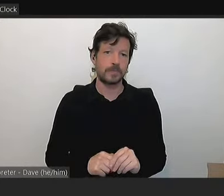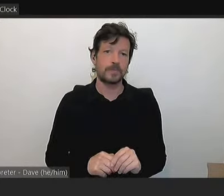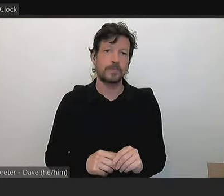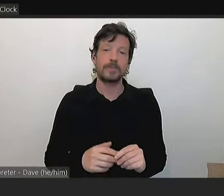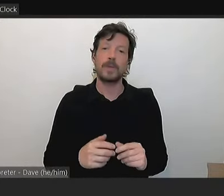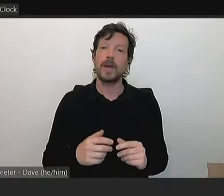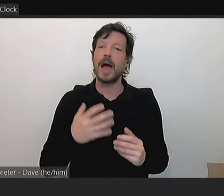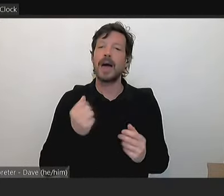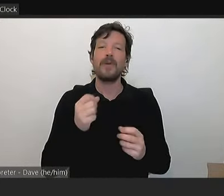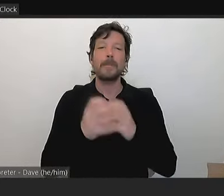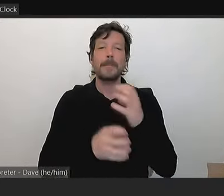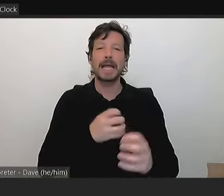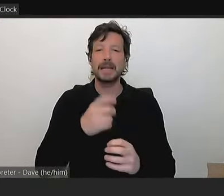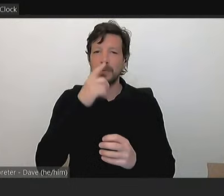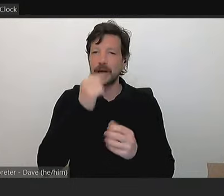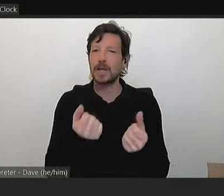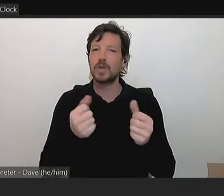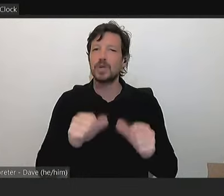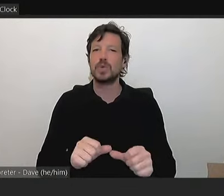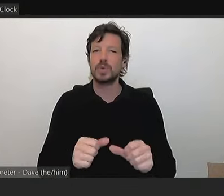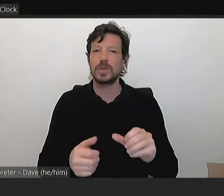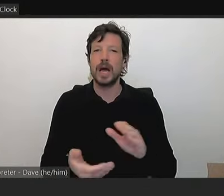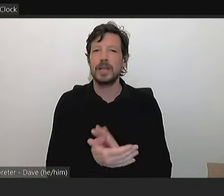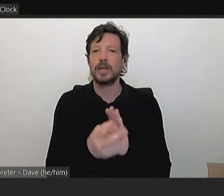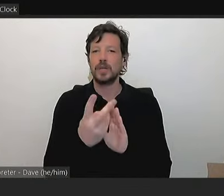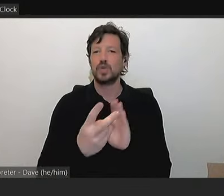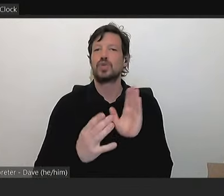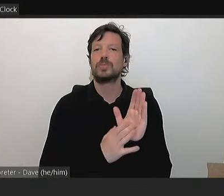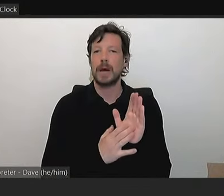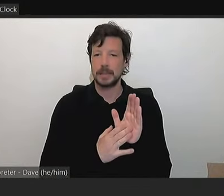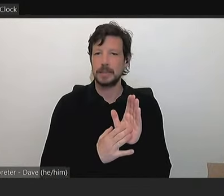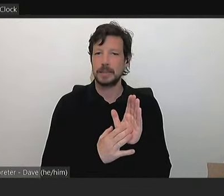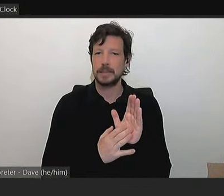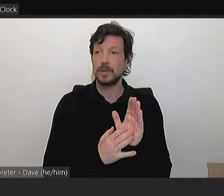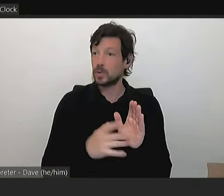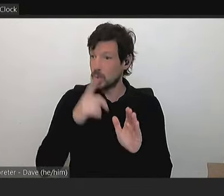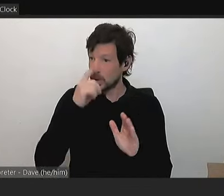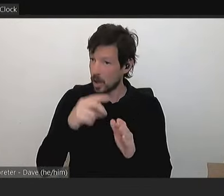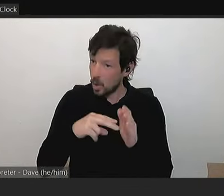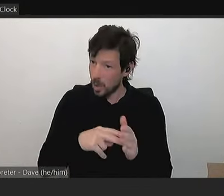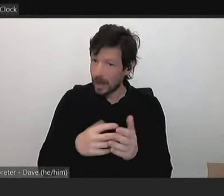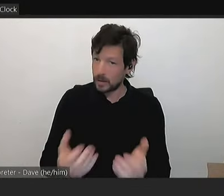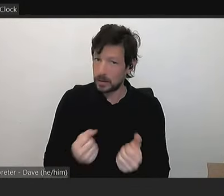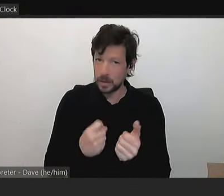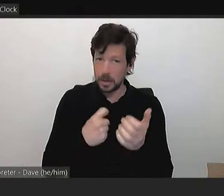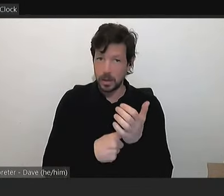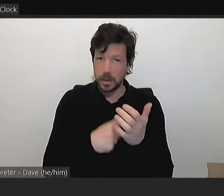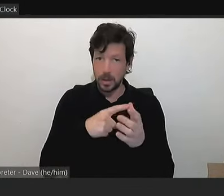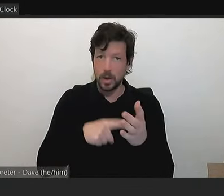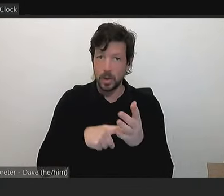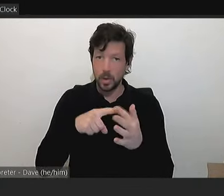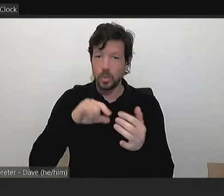used within two months of the date of issue, so you could wait until your rates notice is received for the coming year, and then you have the ability to